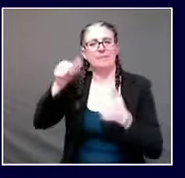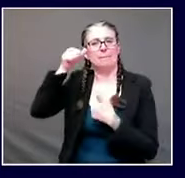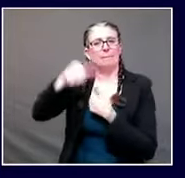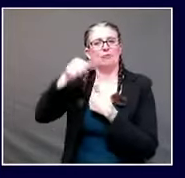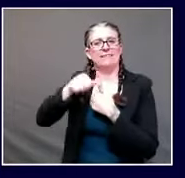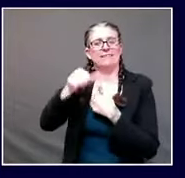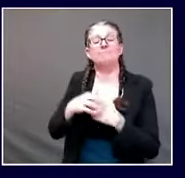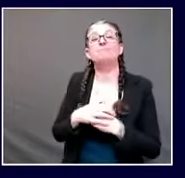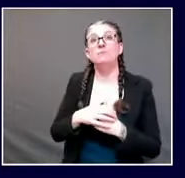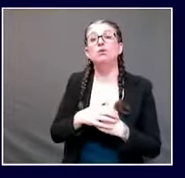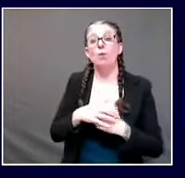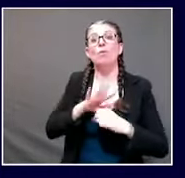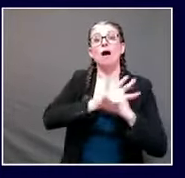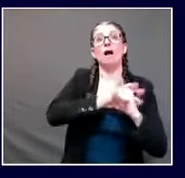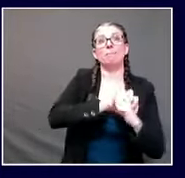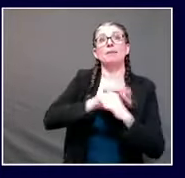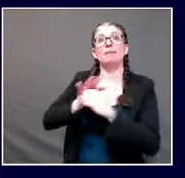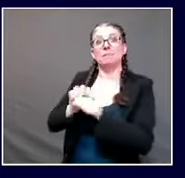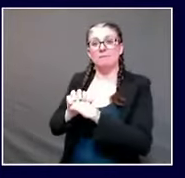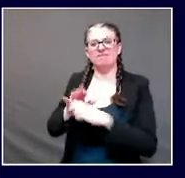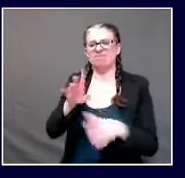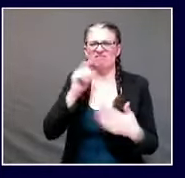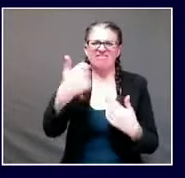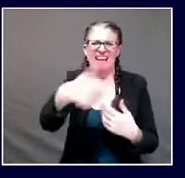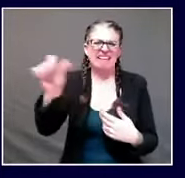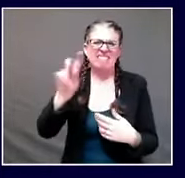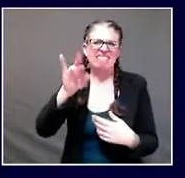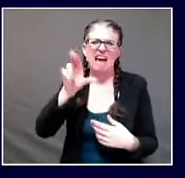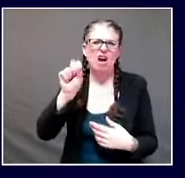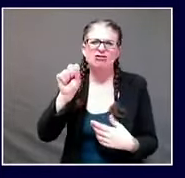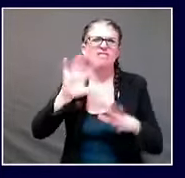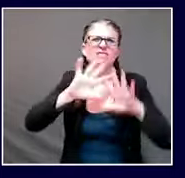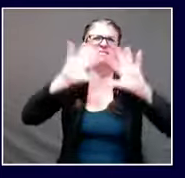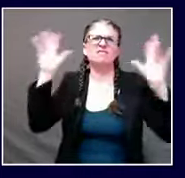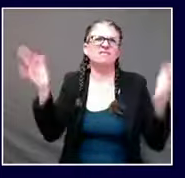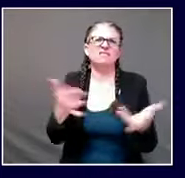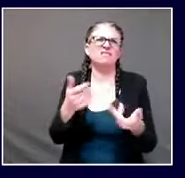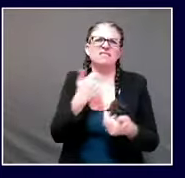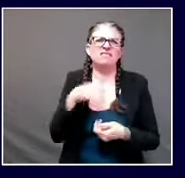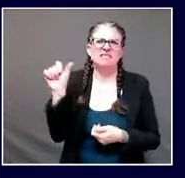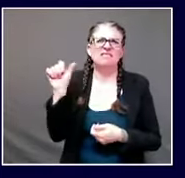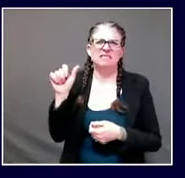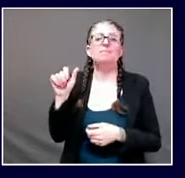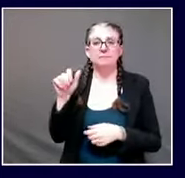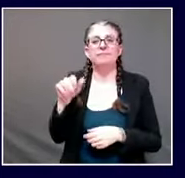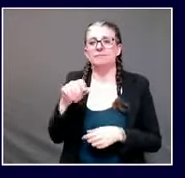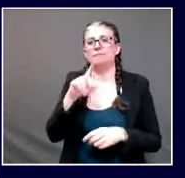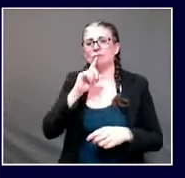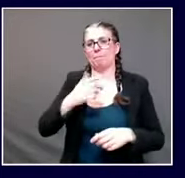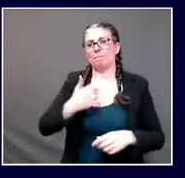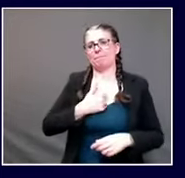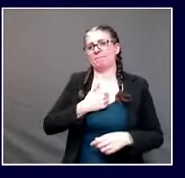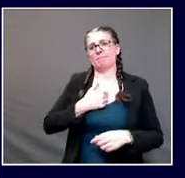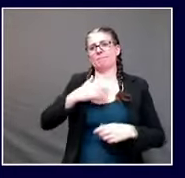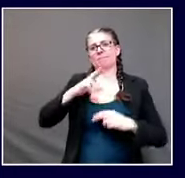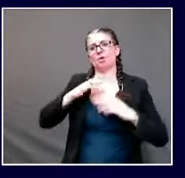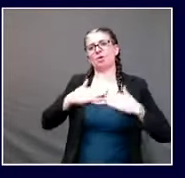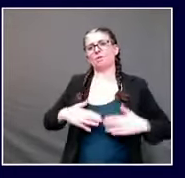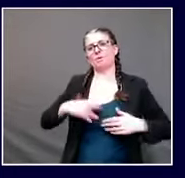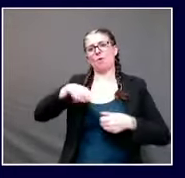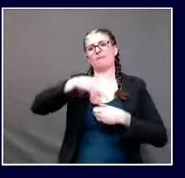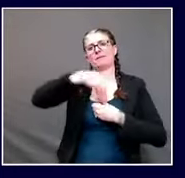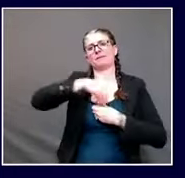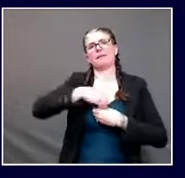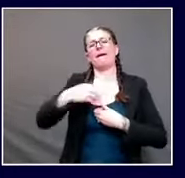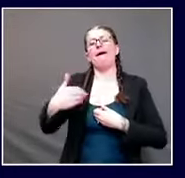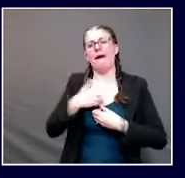happens with any virus the key though is that they can be ramped back up very very quickly after the